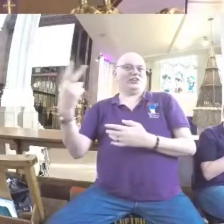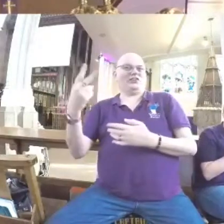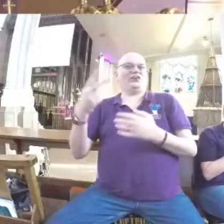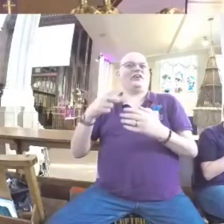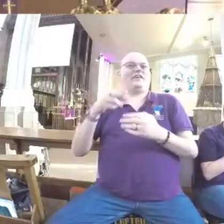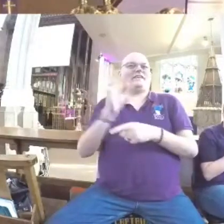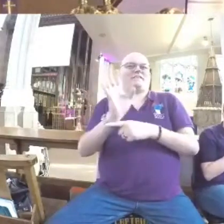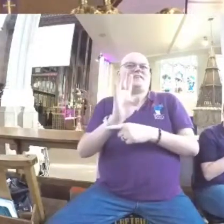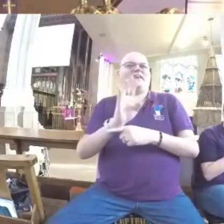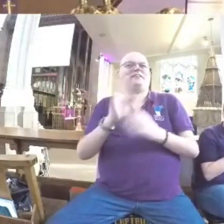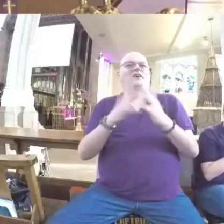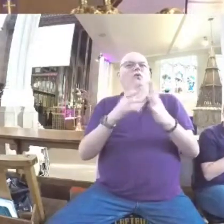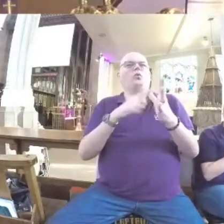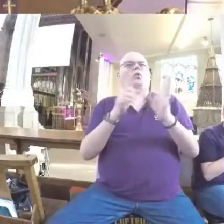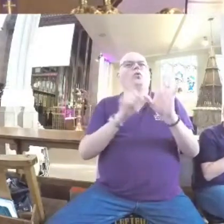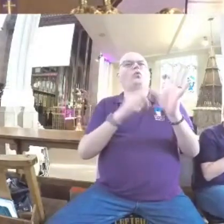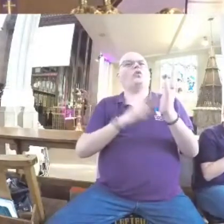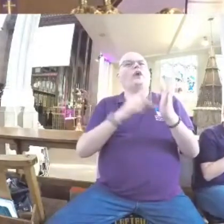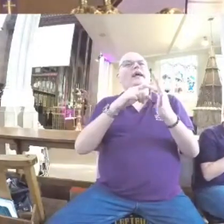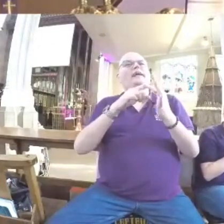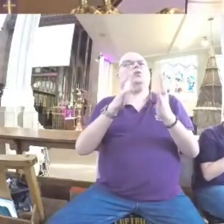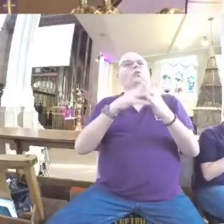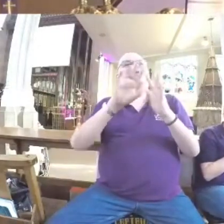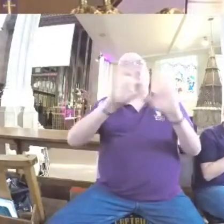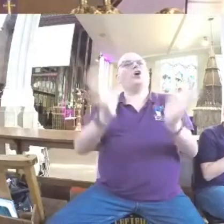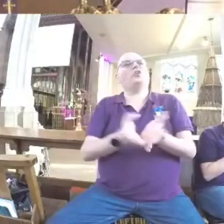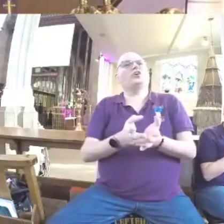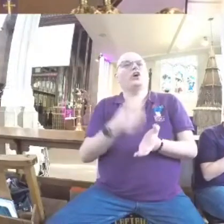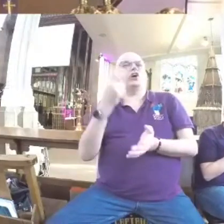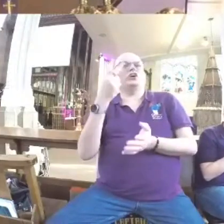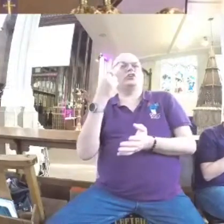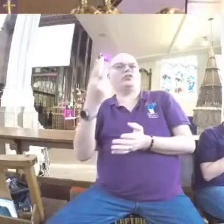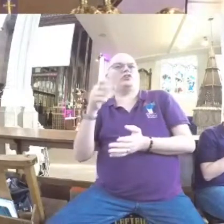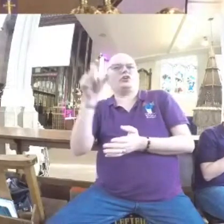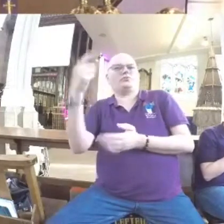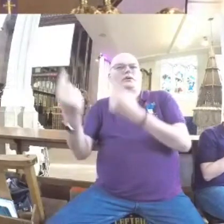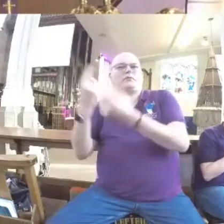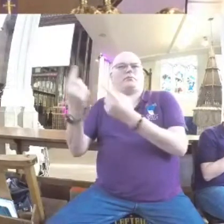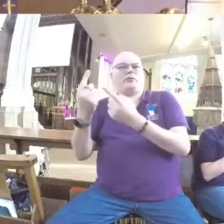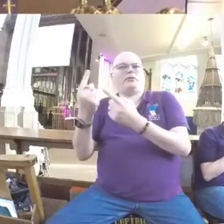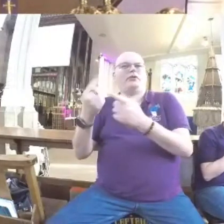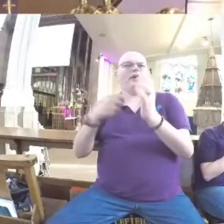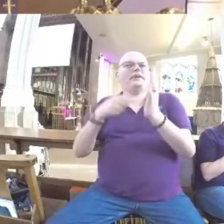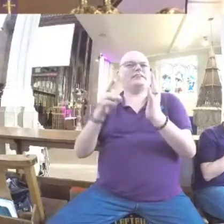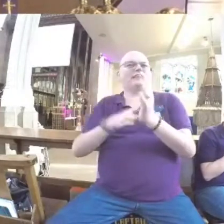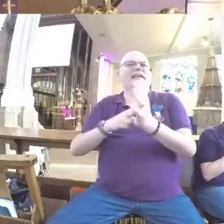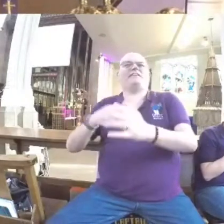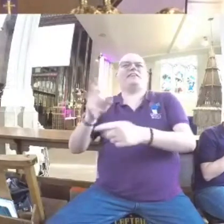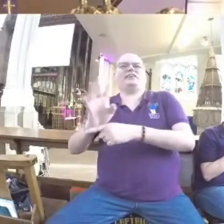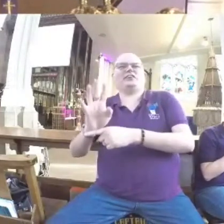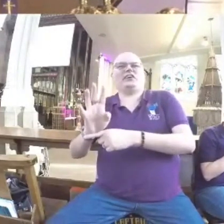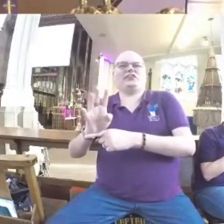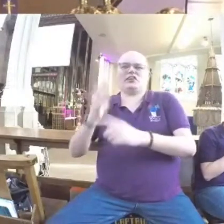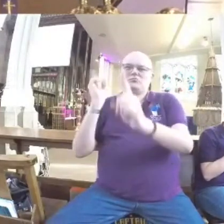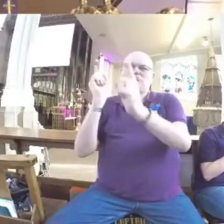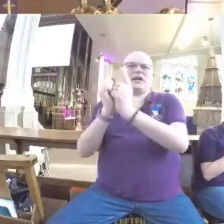There were two wannabe musicians who ran a public service TV show. And during the film, they get to meet their idol, Alice